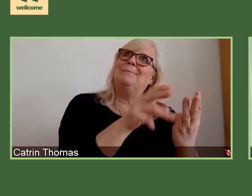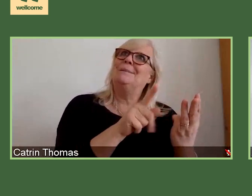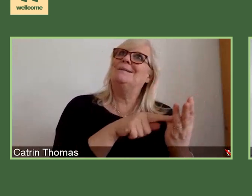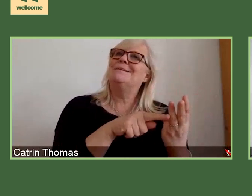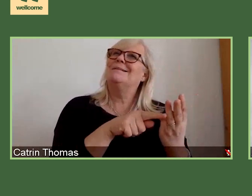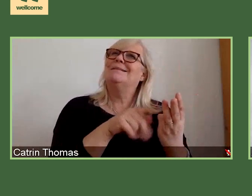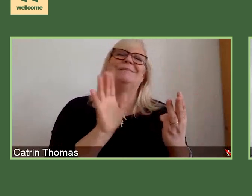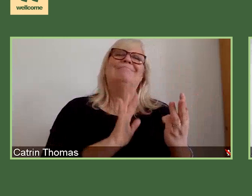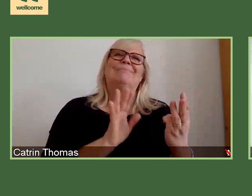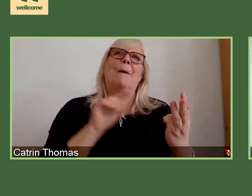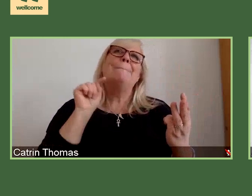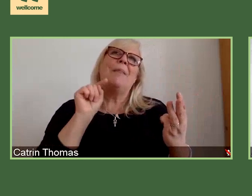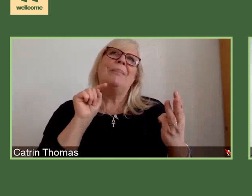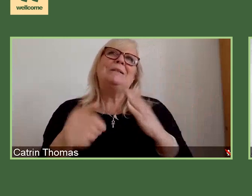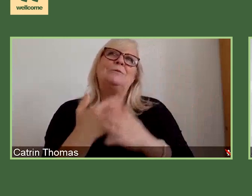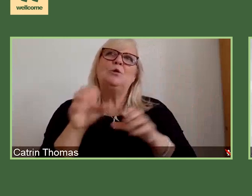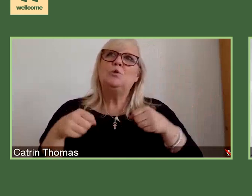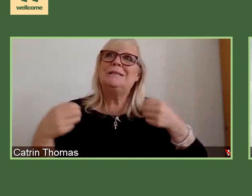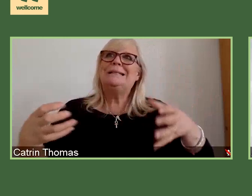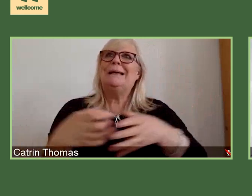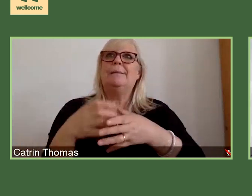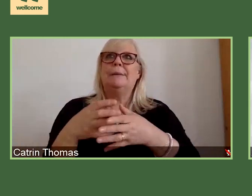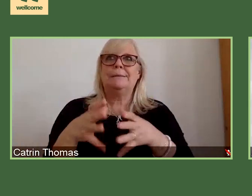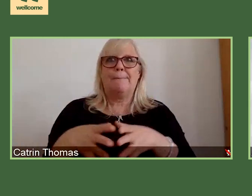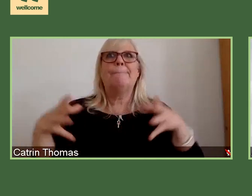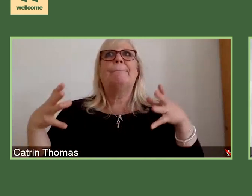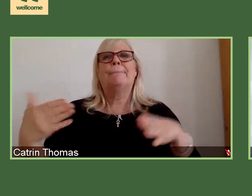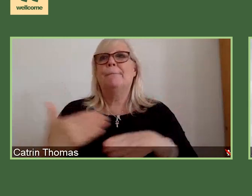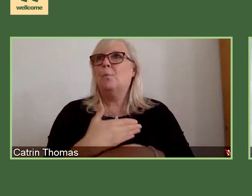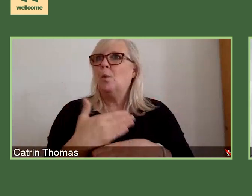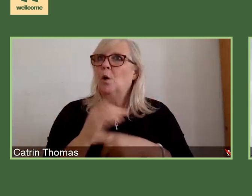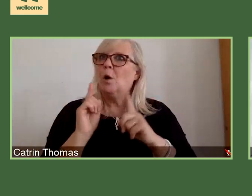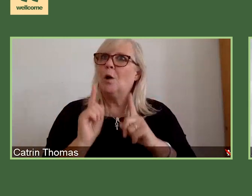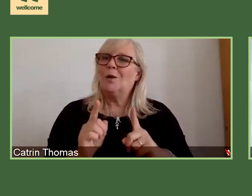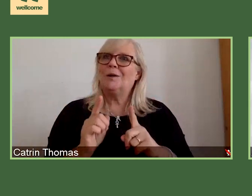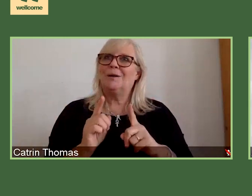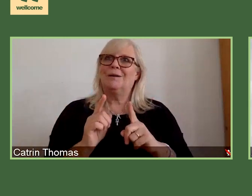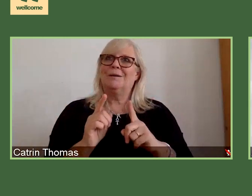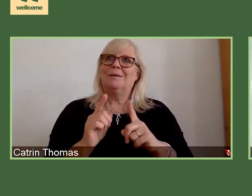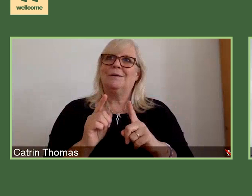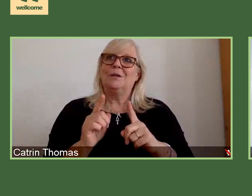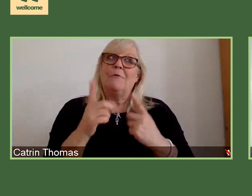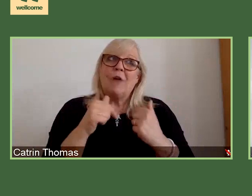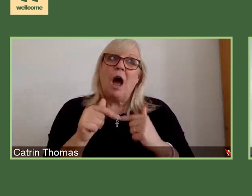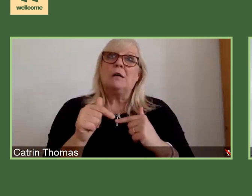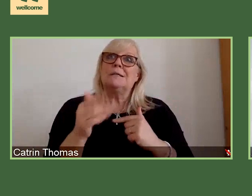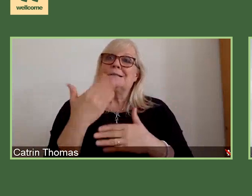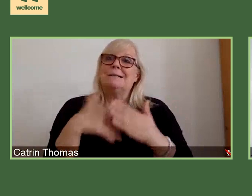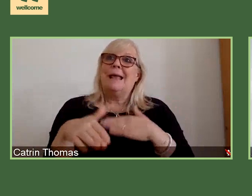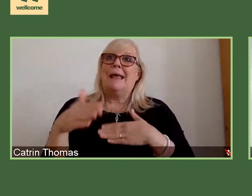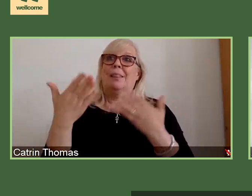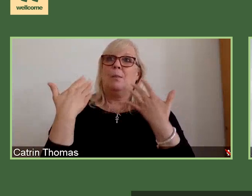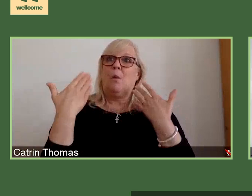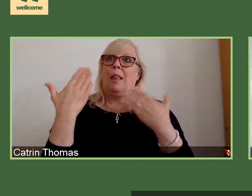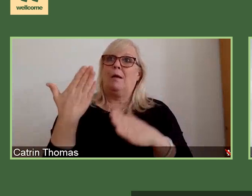work, much of which will require us to us welcome to work with institutions